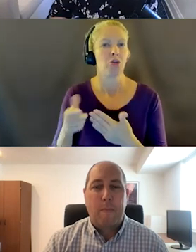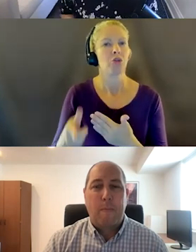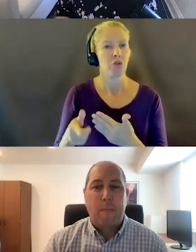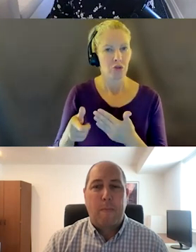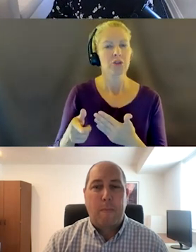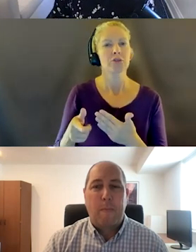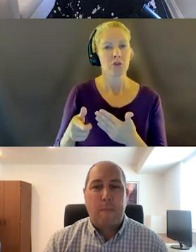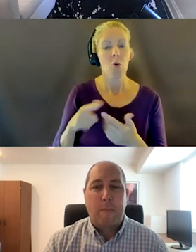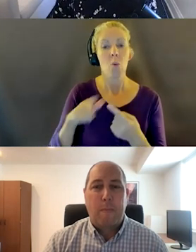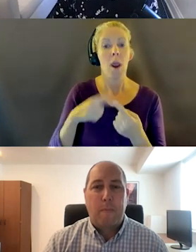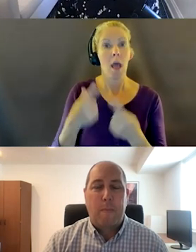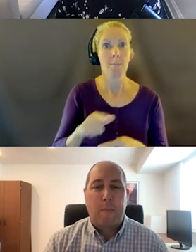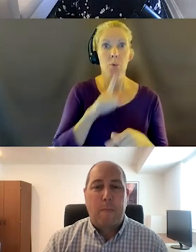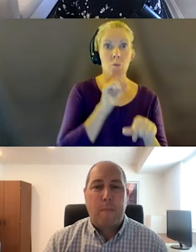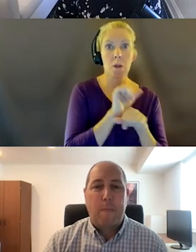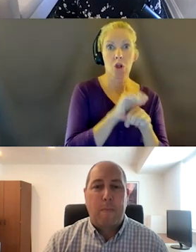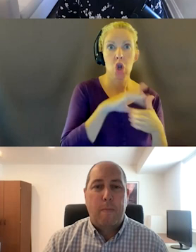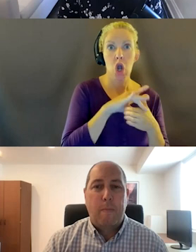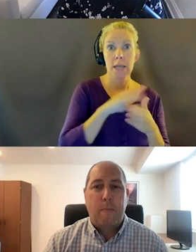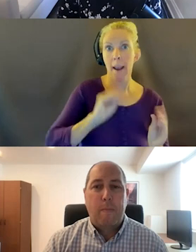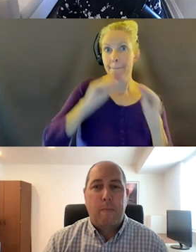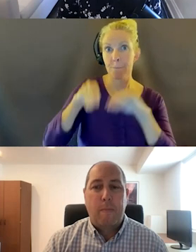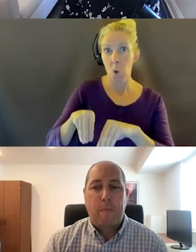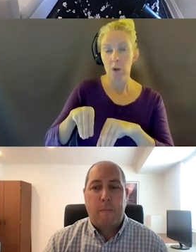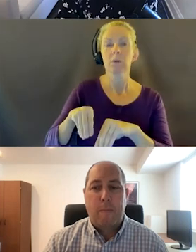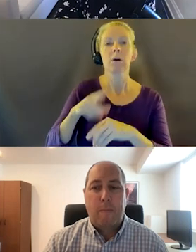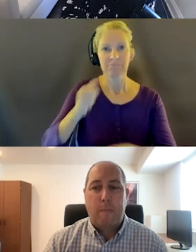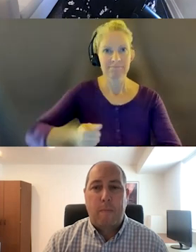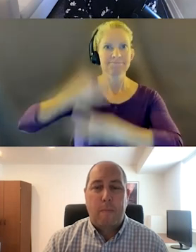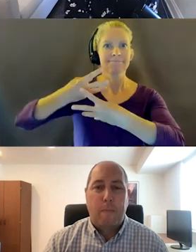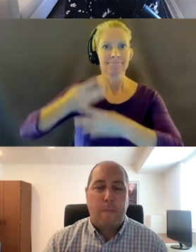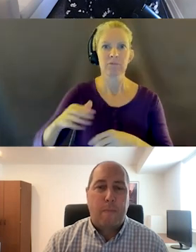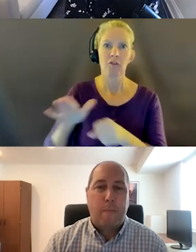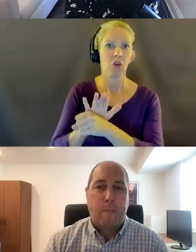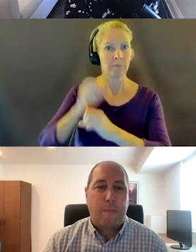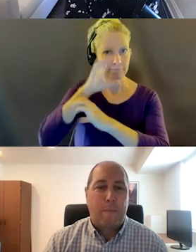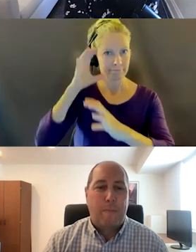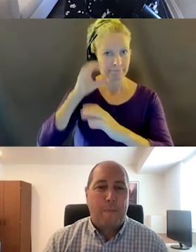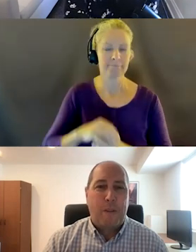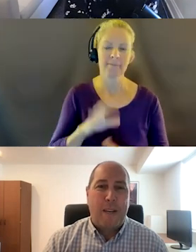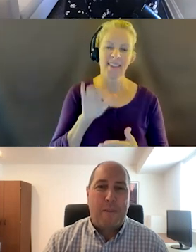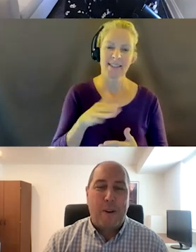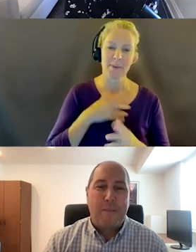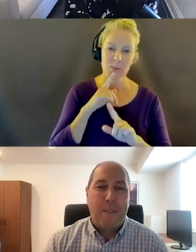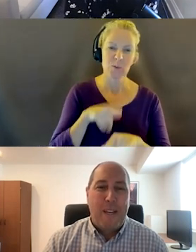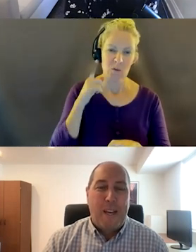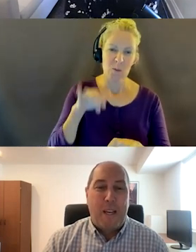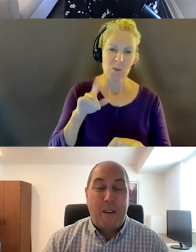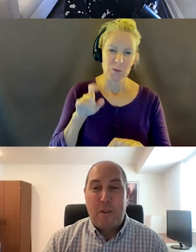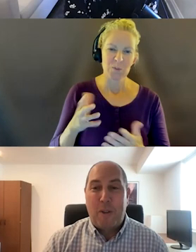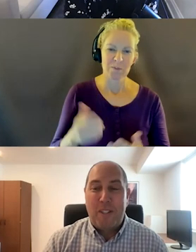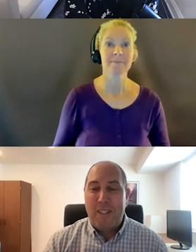pieces when you do throw that real content in. And so, that would be my answer to that. Okay, great.